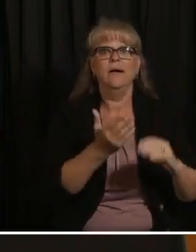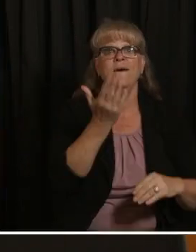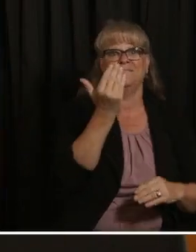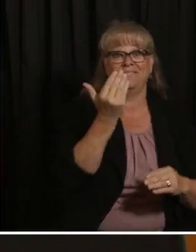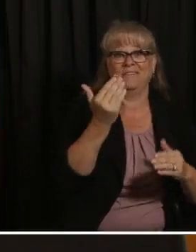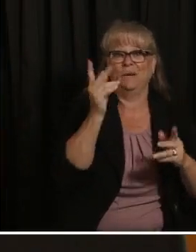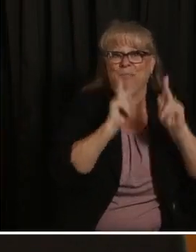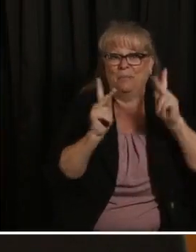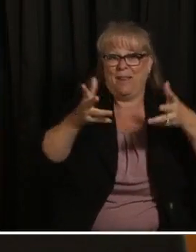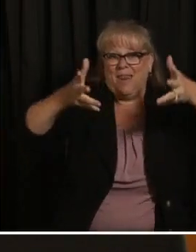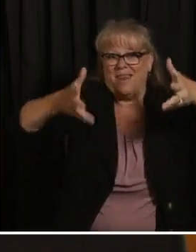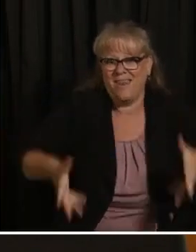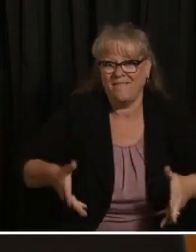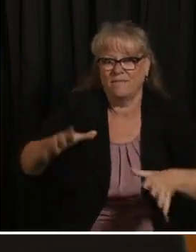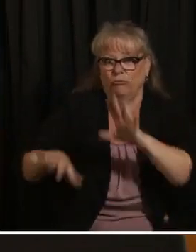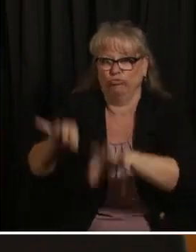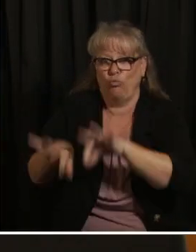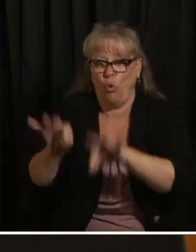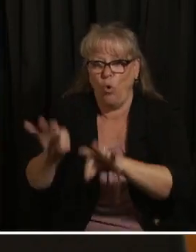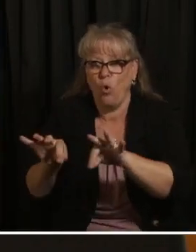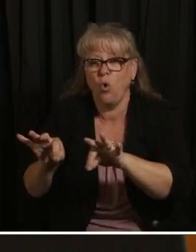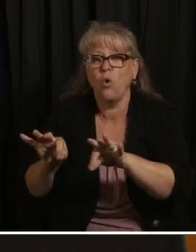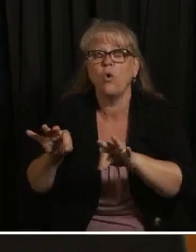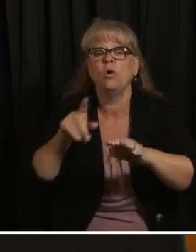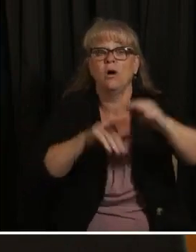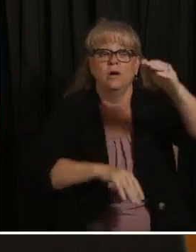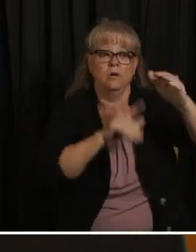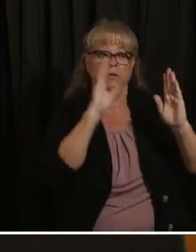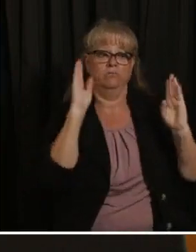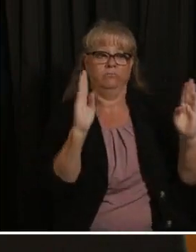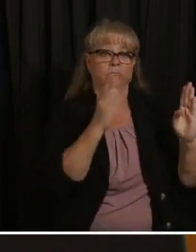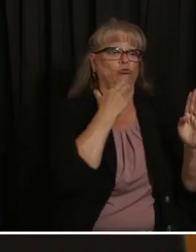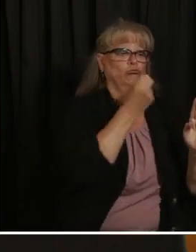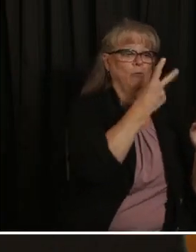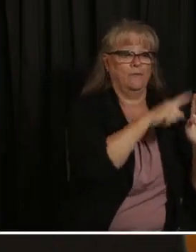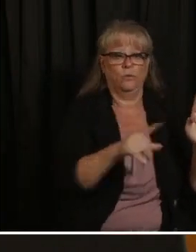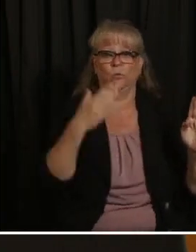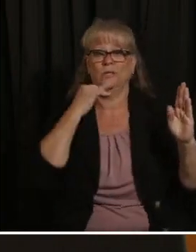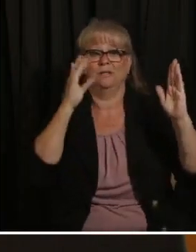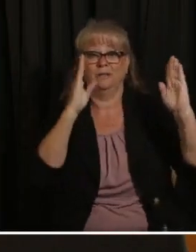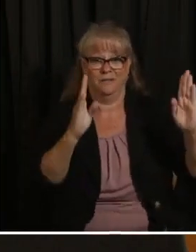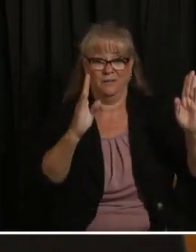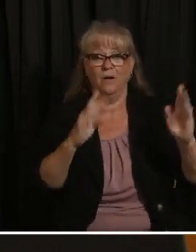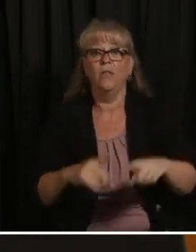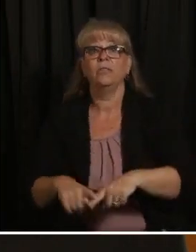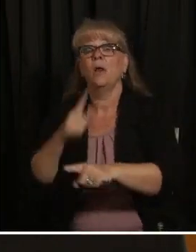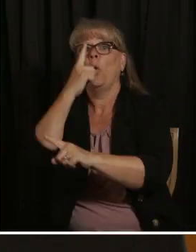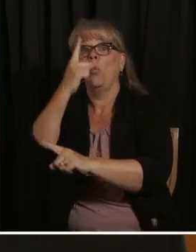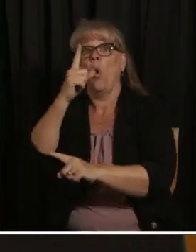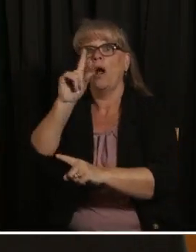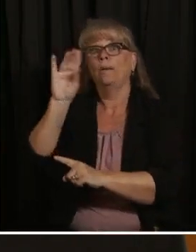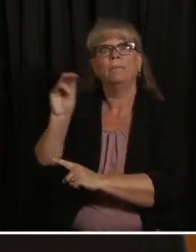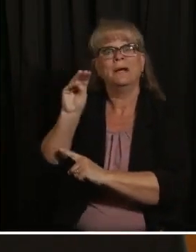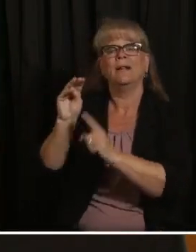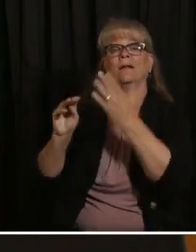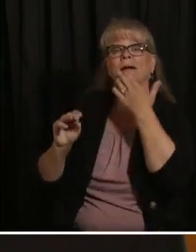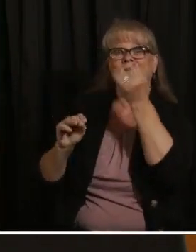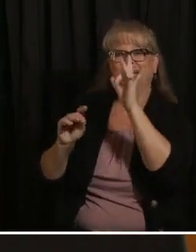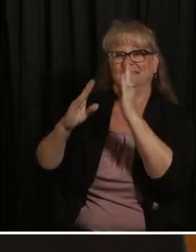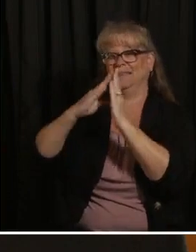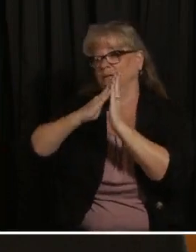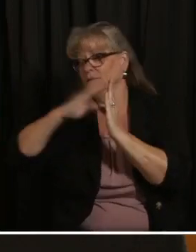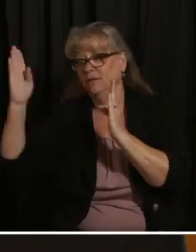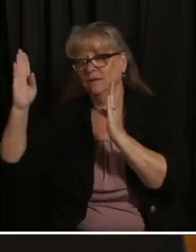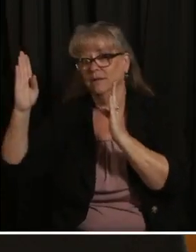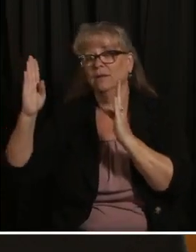18 or up you're in the drawing for a million dollars the final drawing is july 7th don't put it off get vaccinated